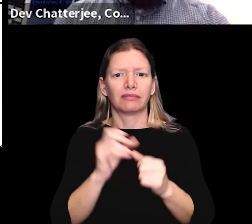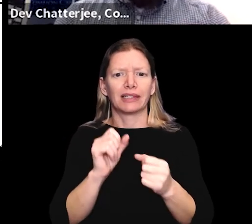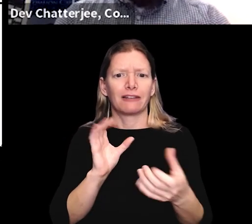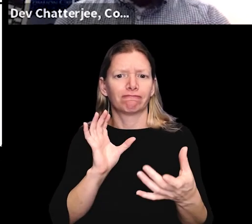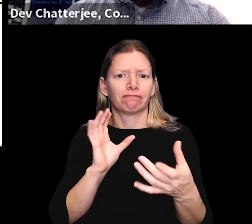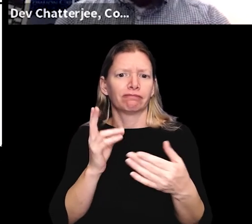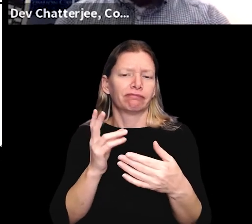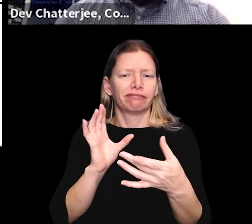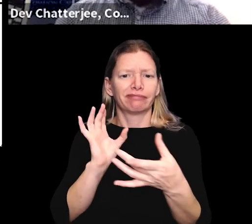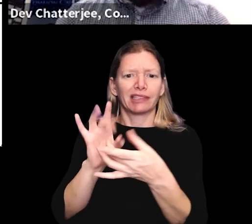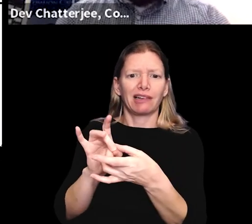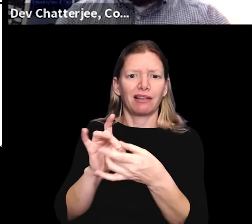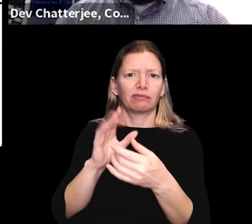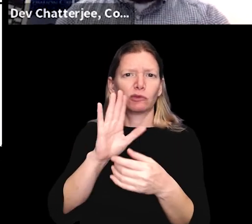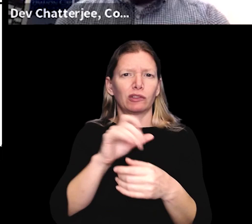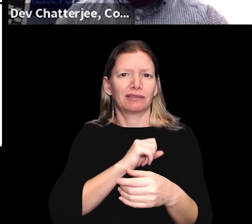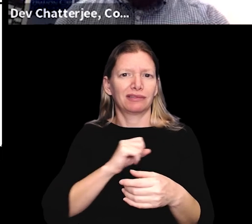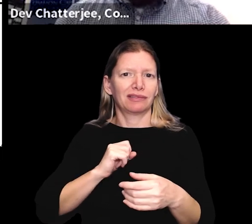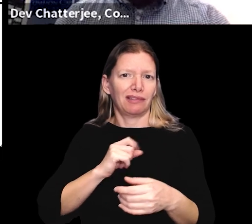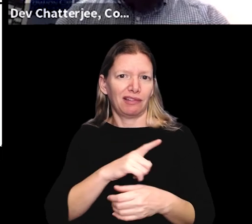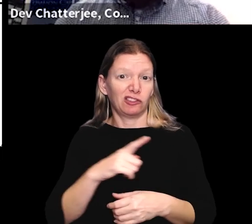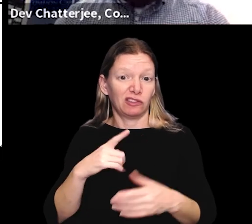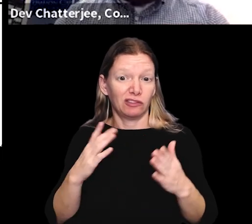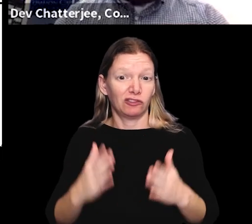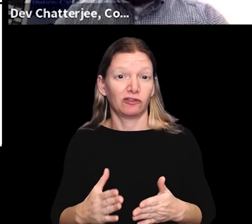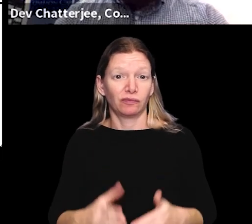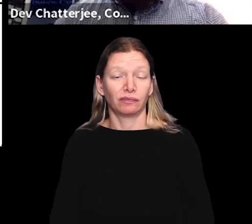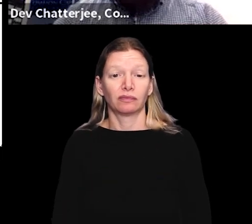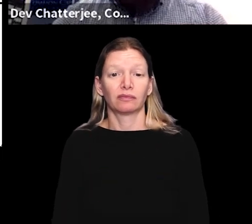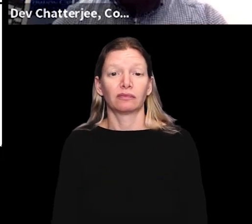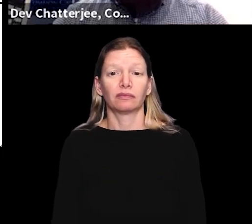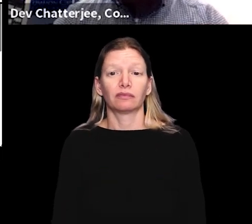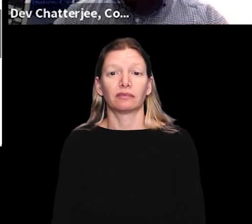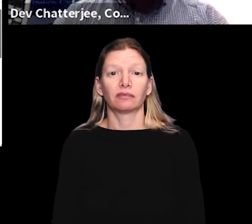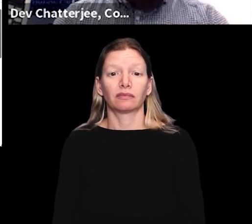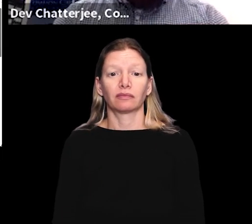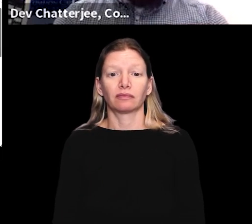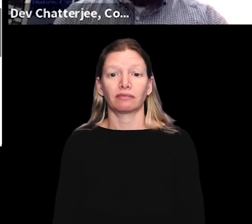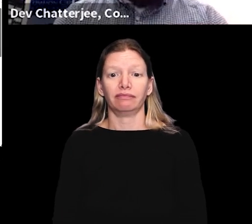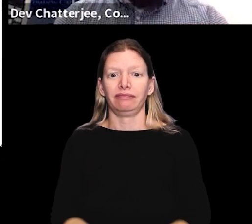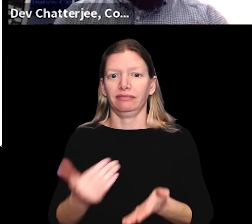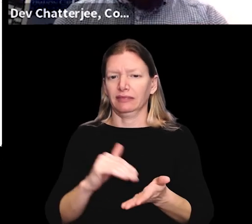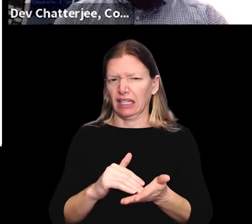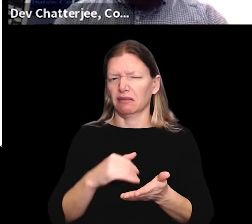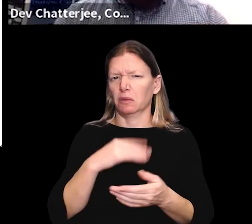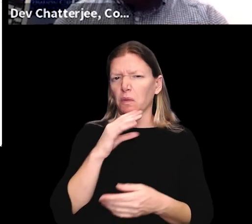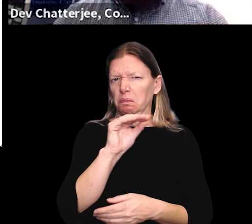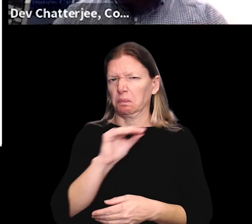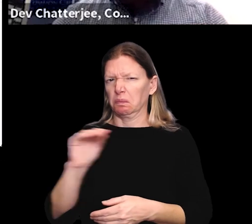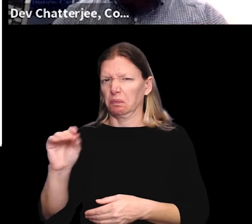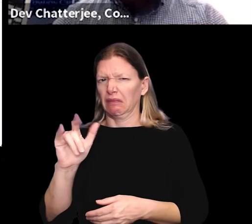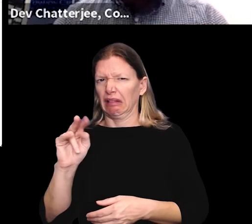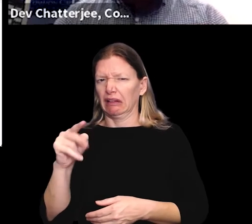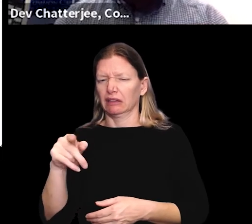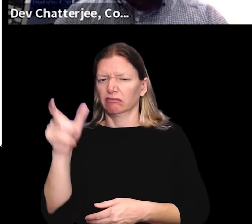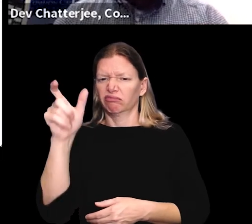that you can use to contact your state legislators. Um, again, I'm happy to put